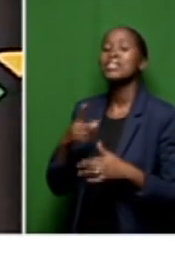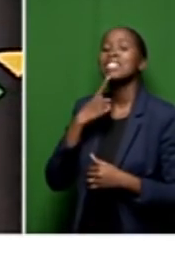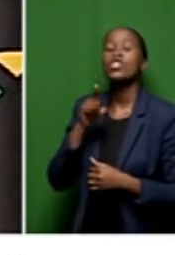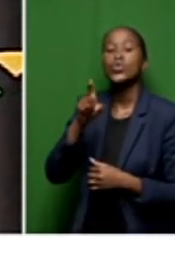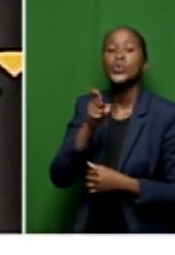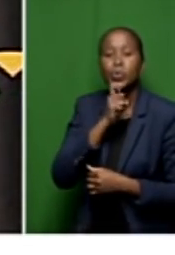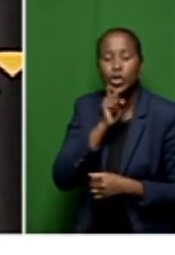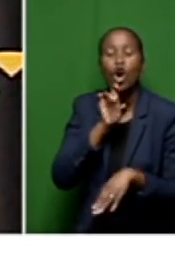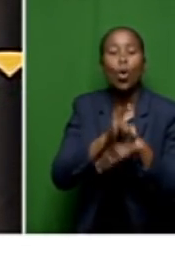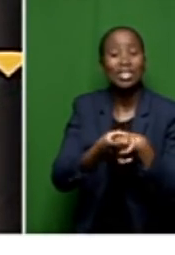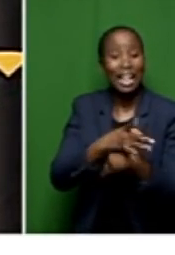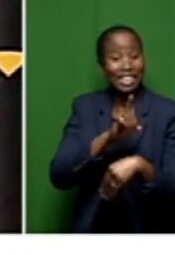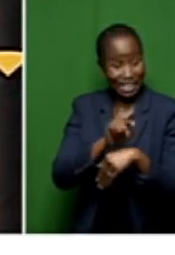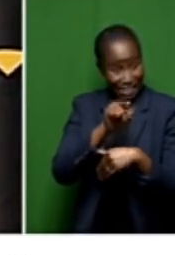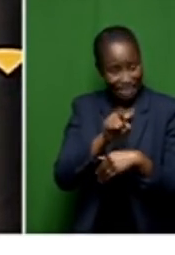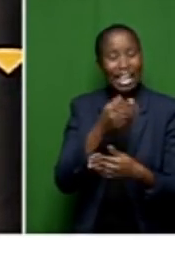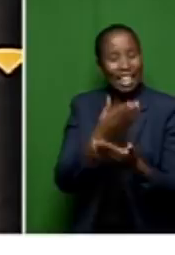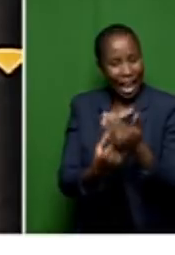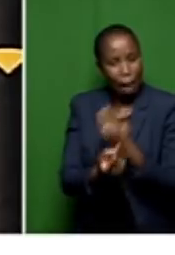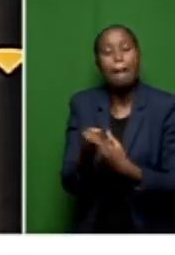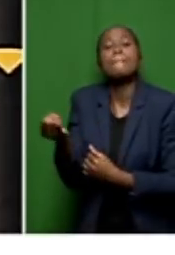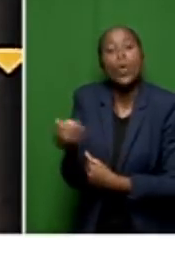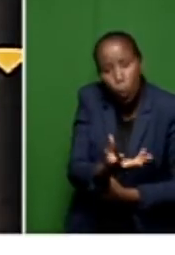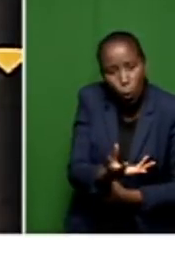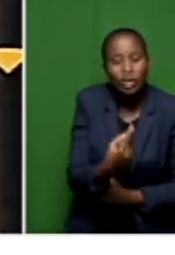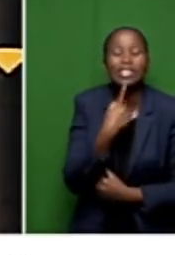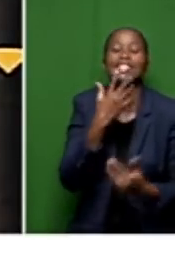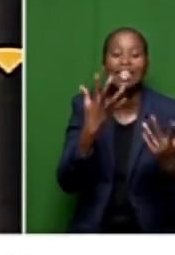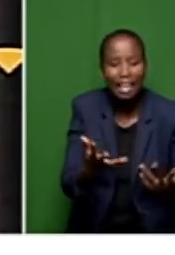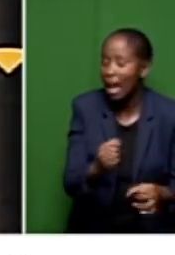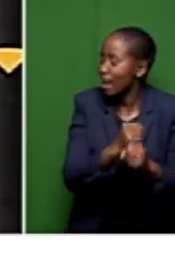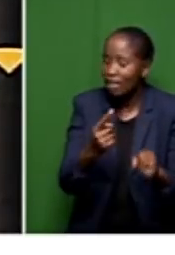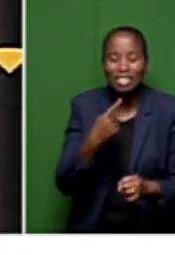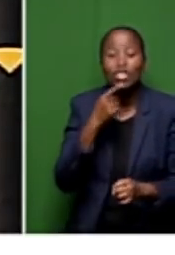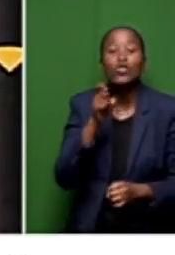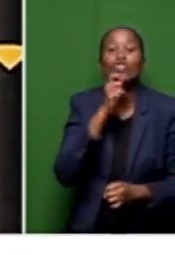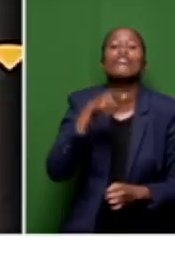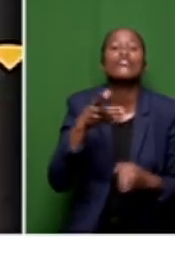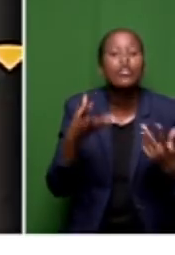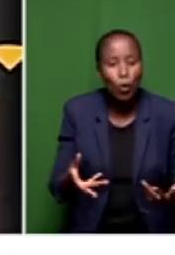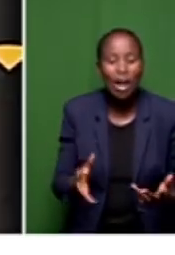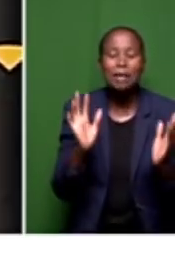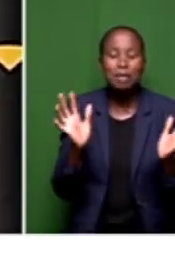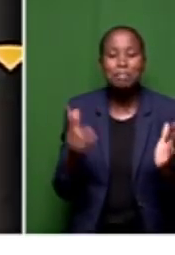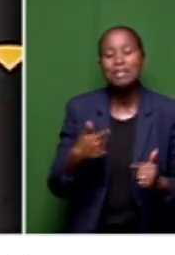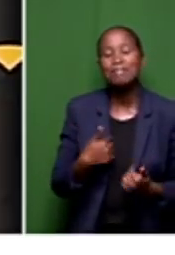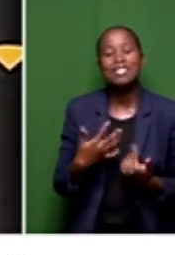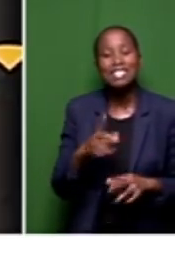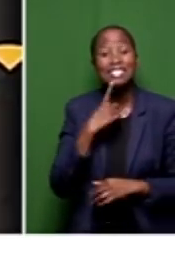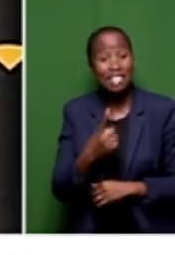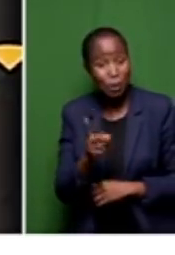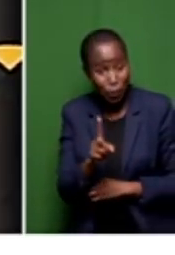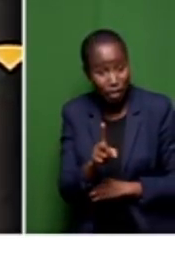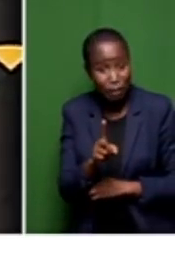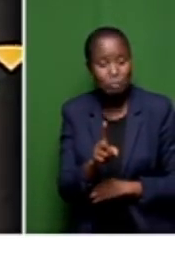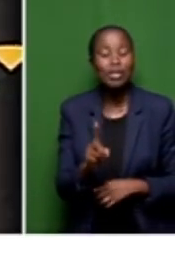consultants that are very costly. I did not even specify what they are being used for. I am simply saying that according